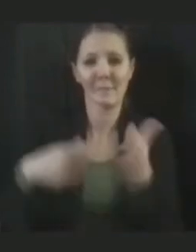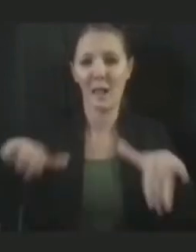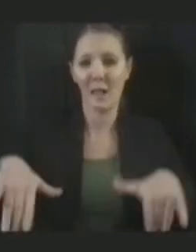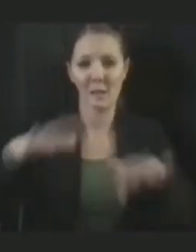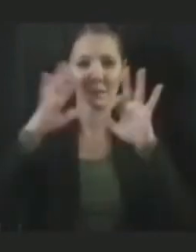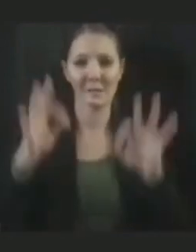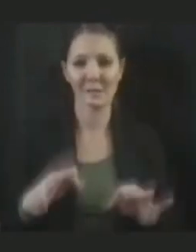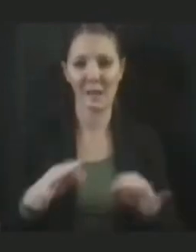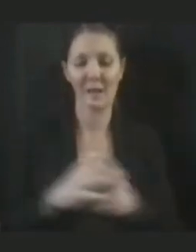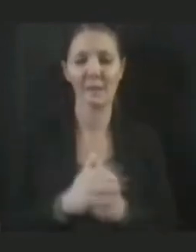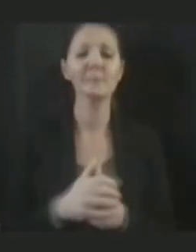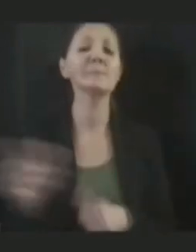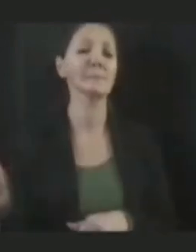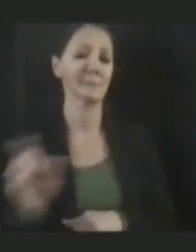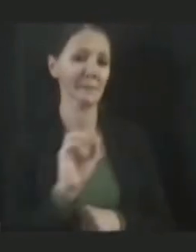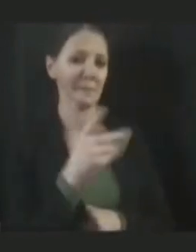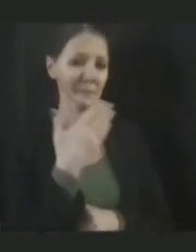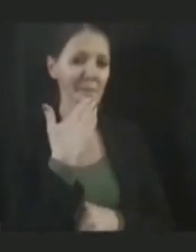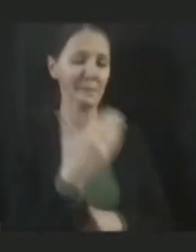Okay, thank you.